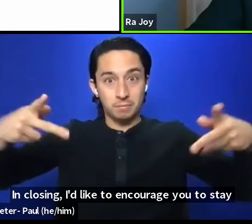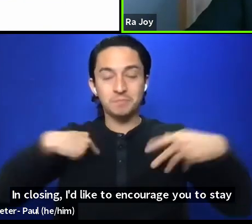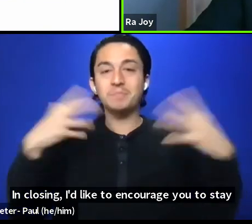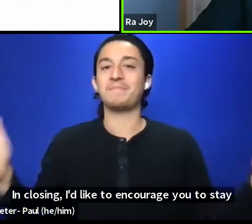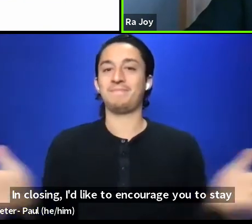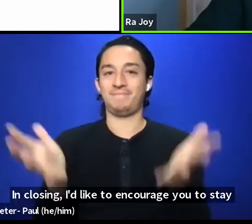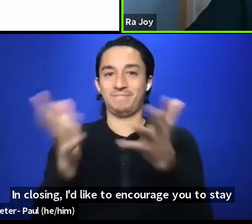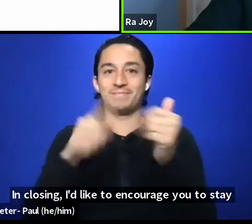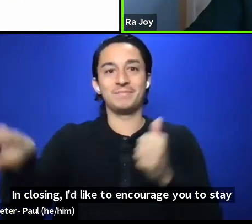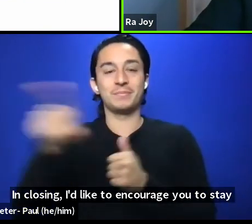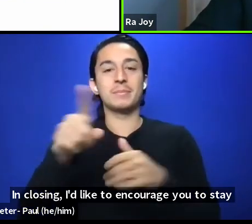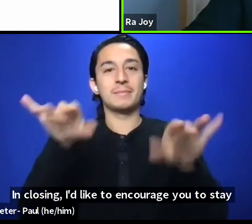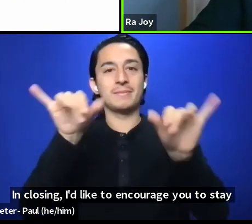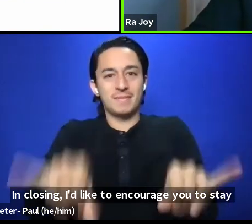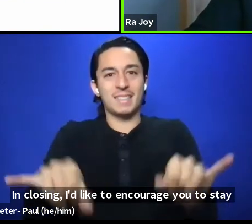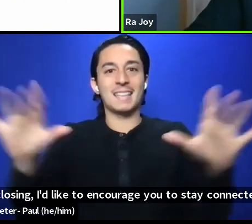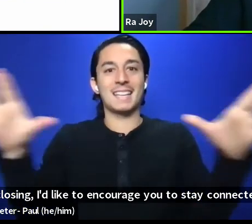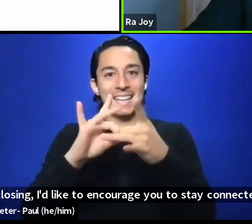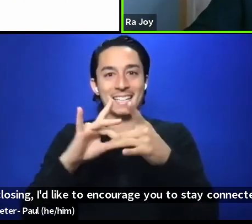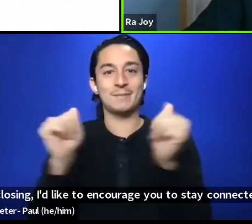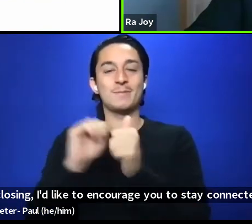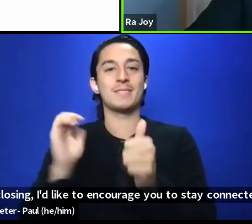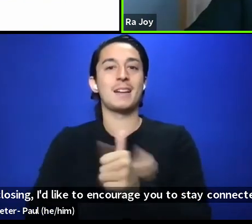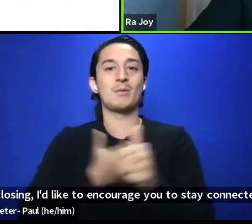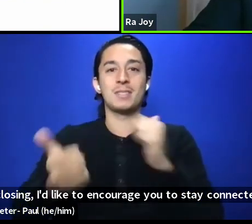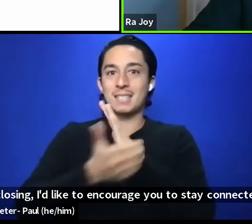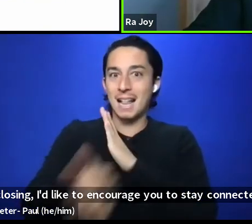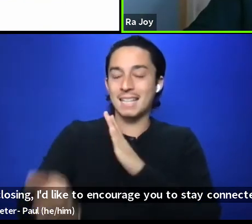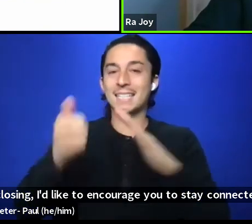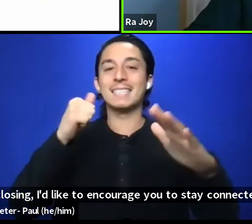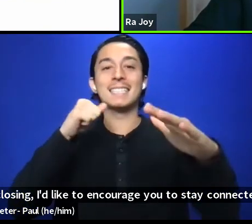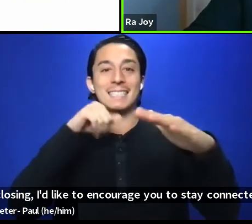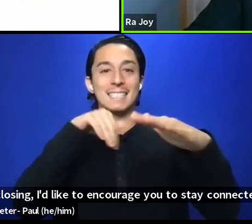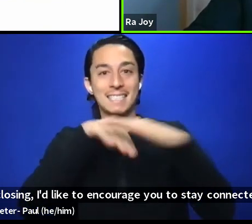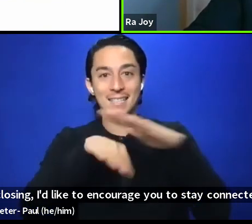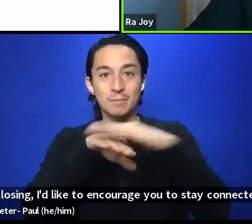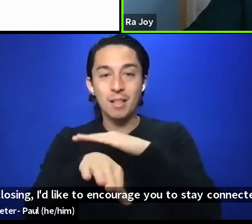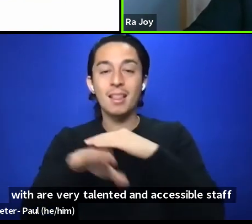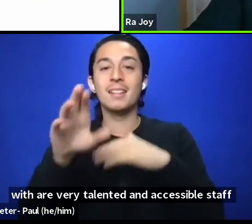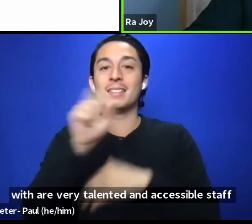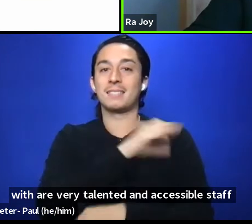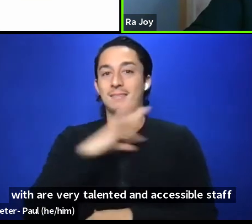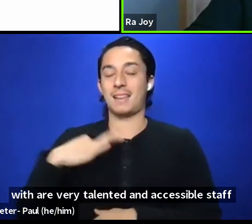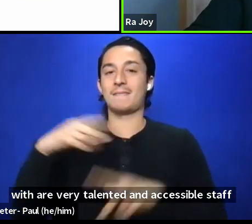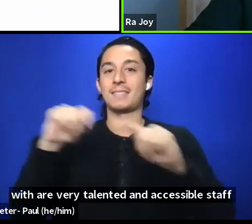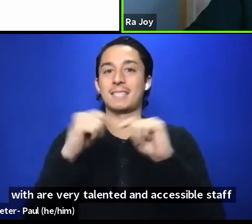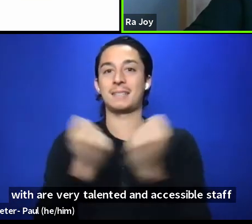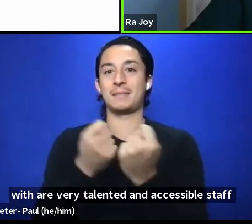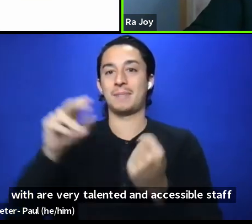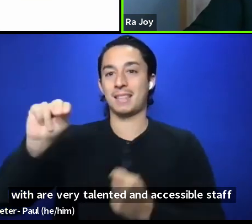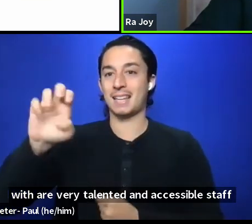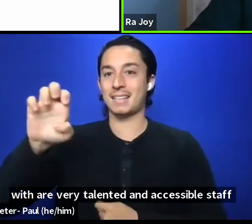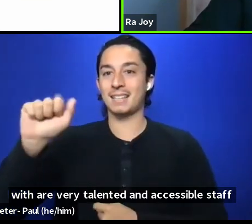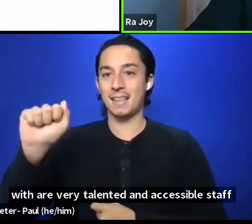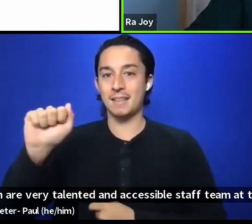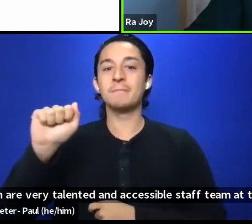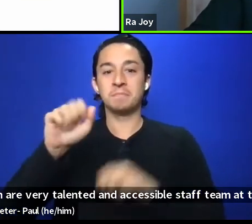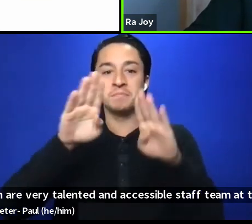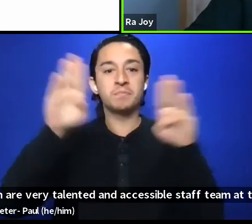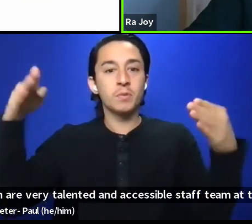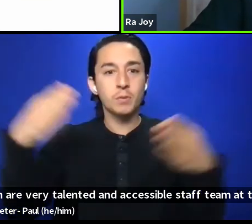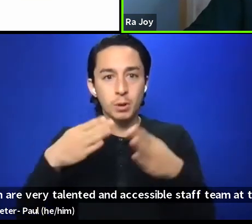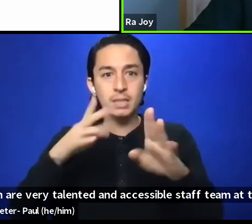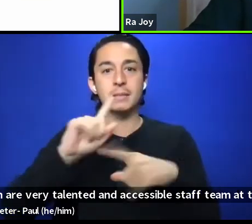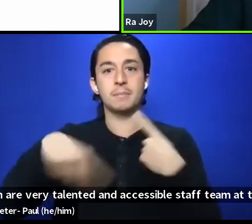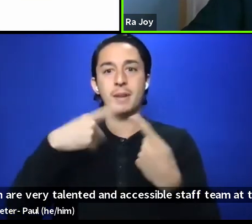connected with our very talented and accessible staff team at the NEA focused all about